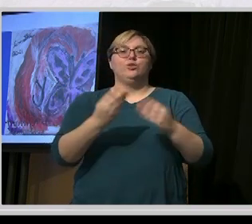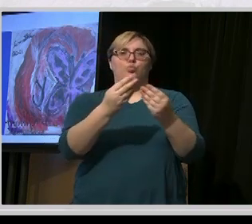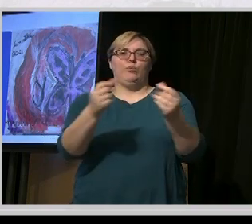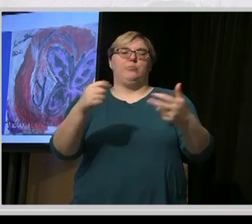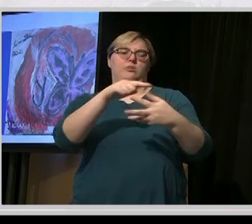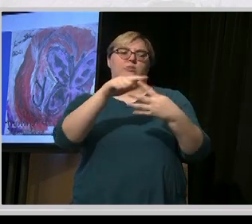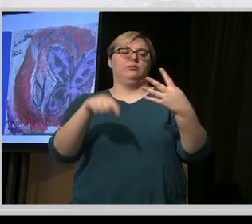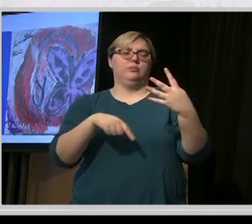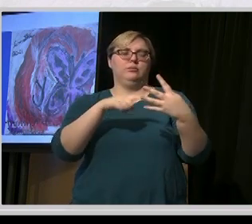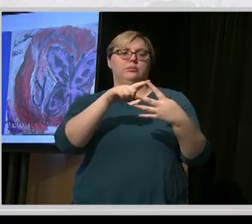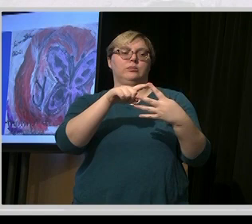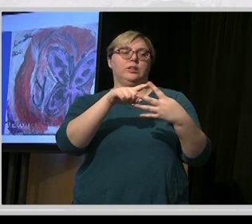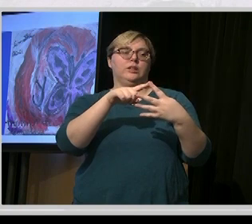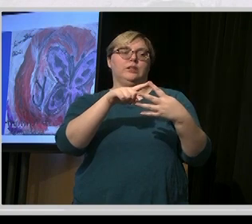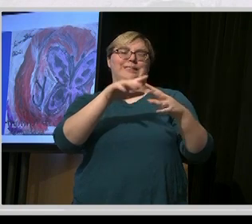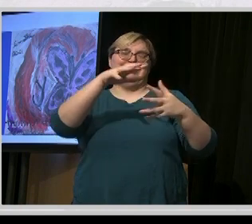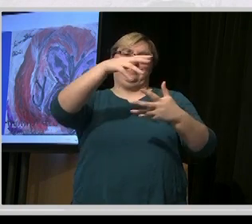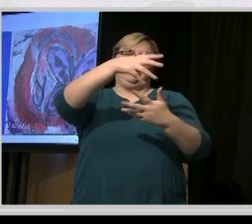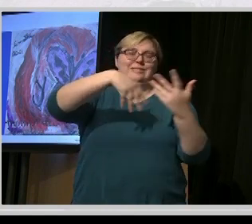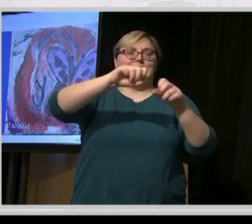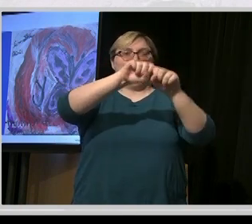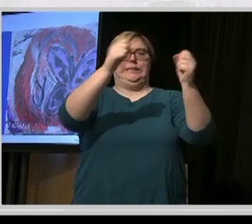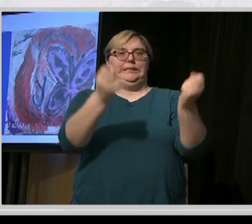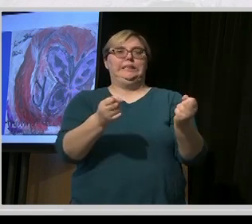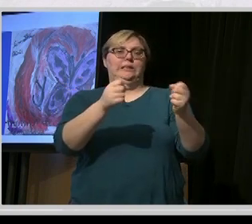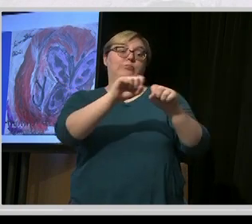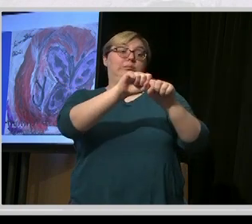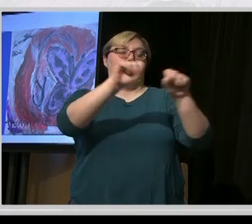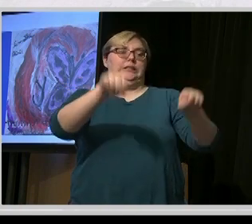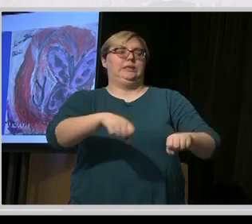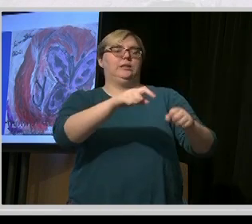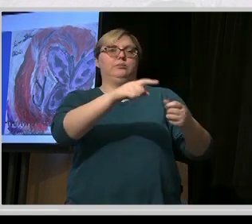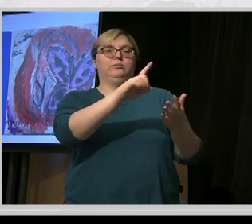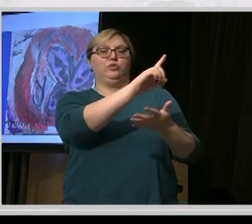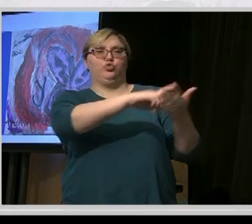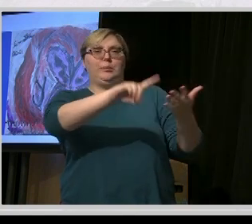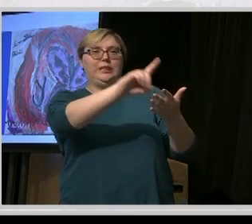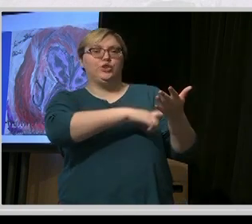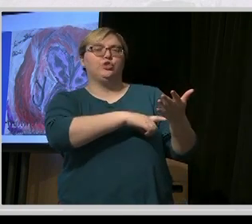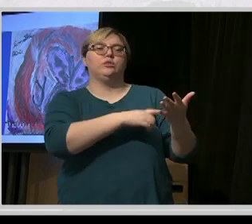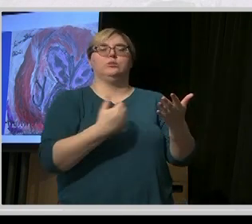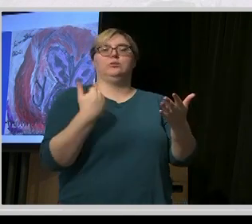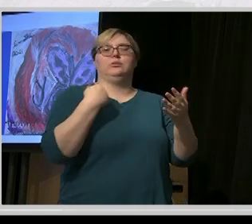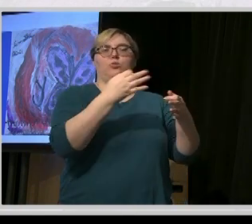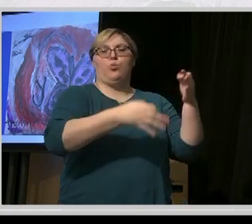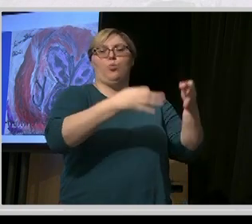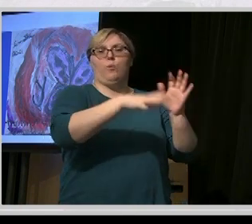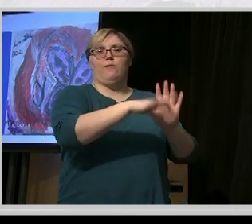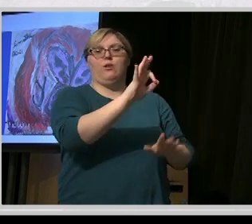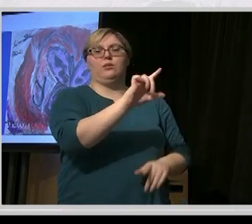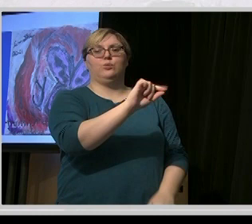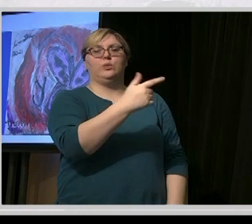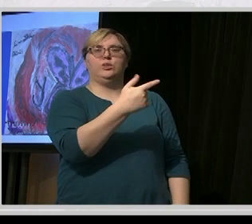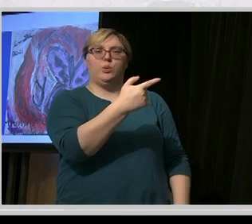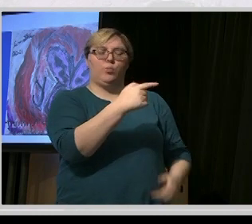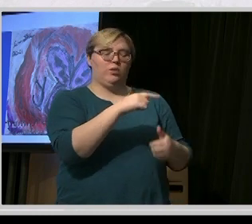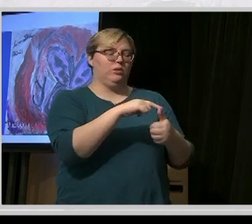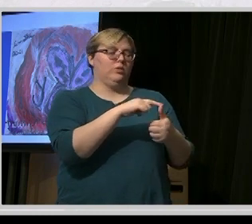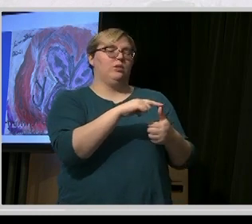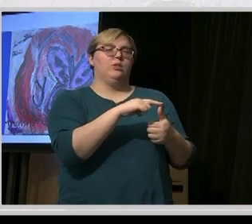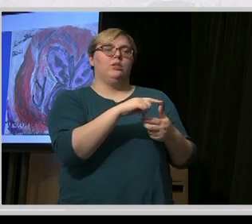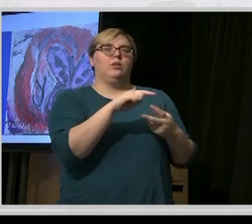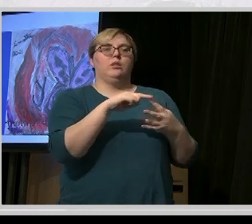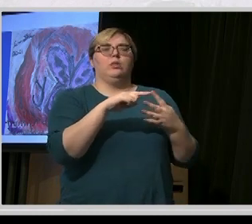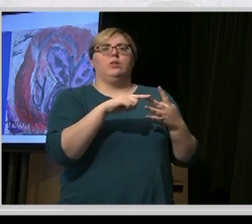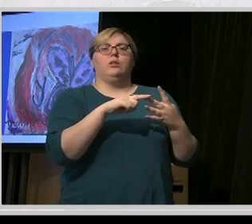it's about systemic discrimination and the court finding in 2021. It's about the province as a whole. It's not just the disability